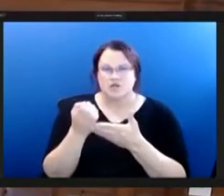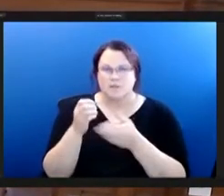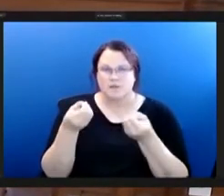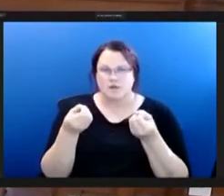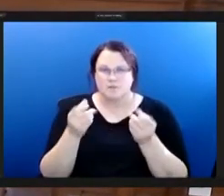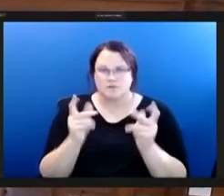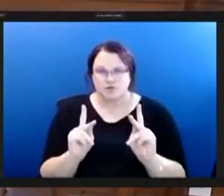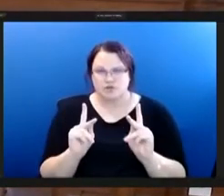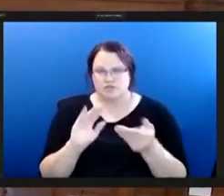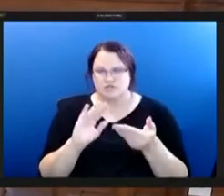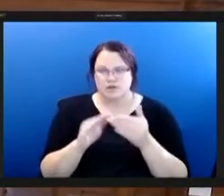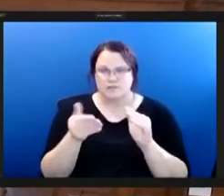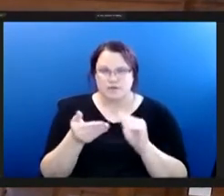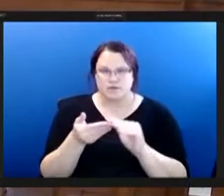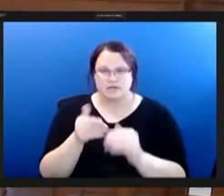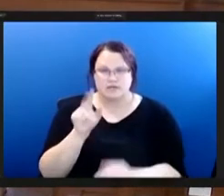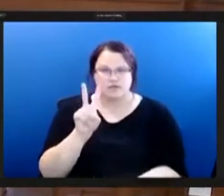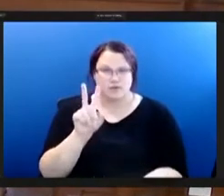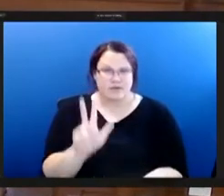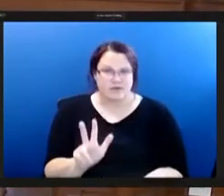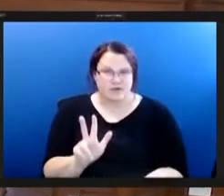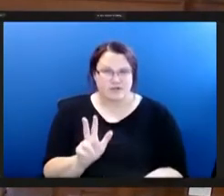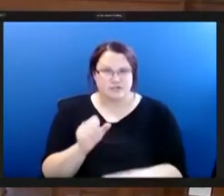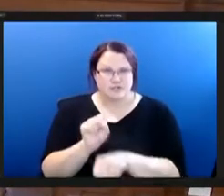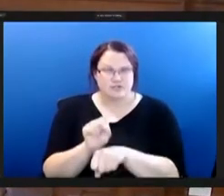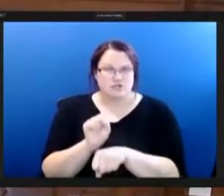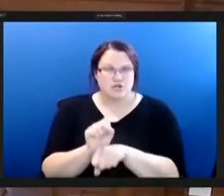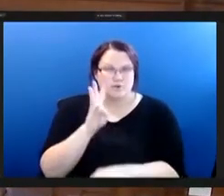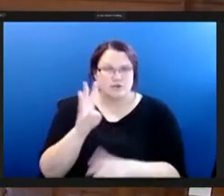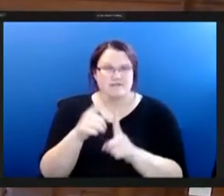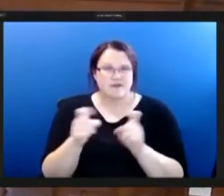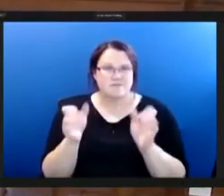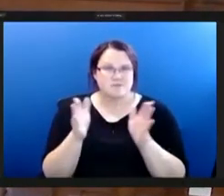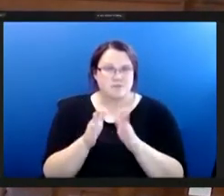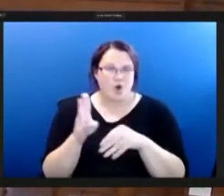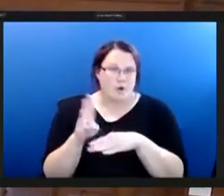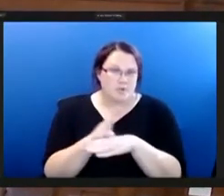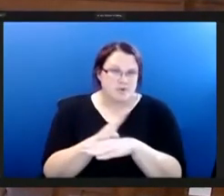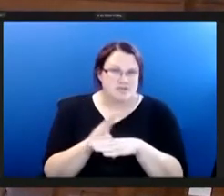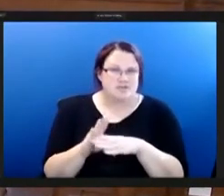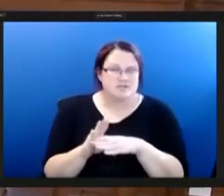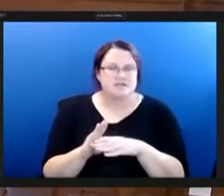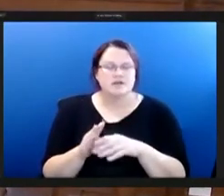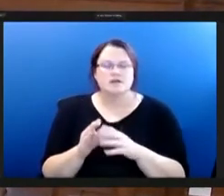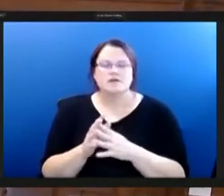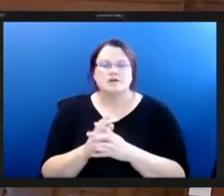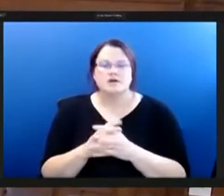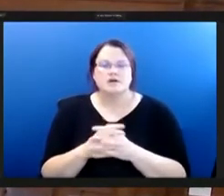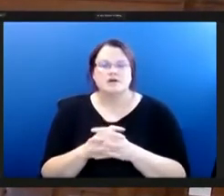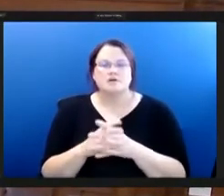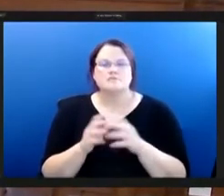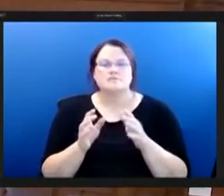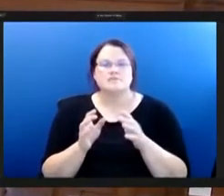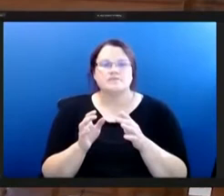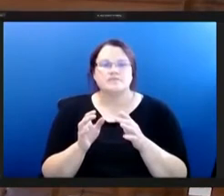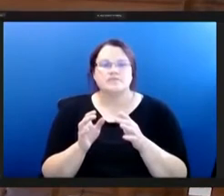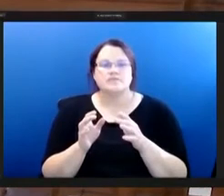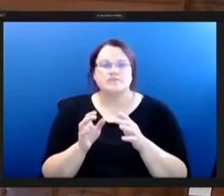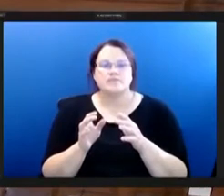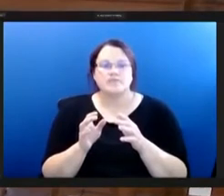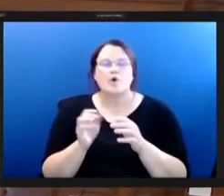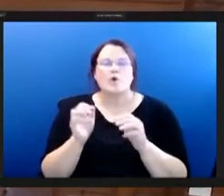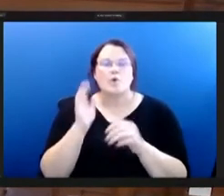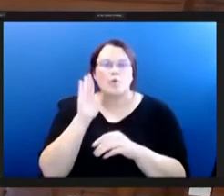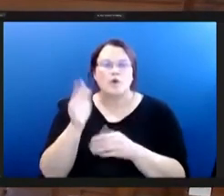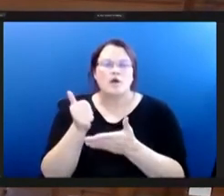two-thirds of job creation comes from small businesses so targeting small organizations and businesses as the food justice